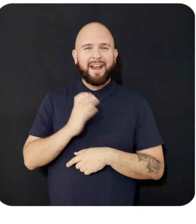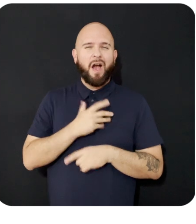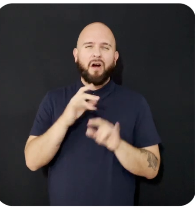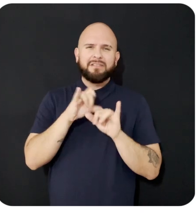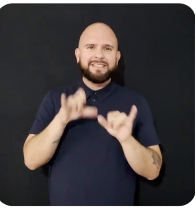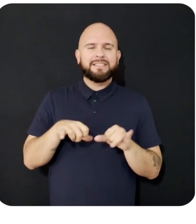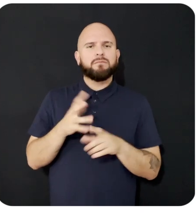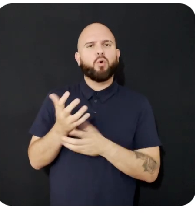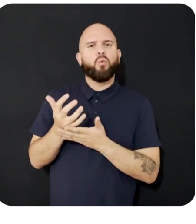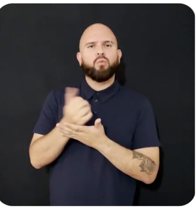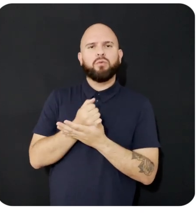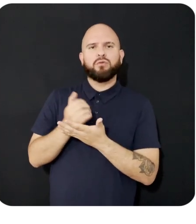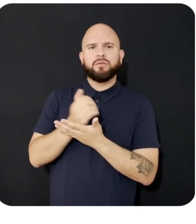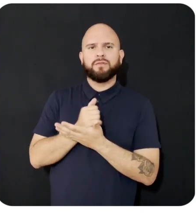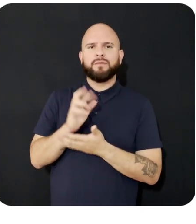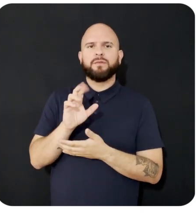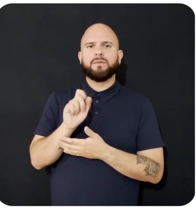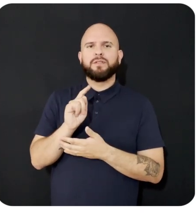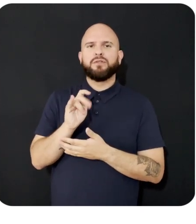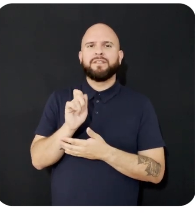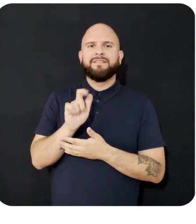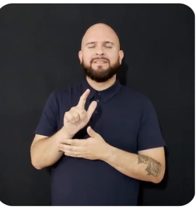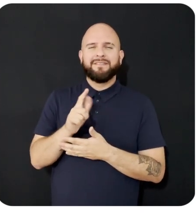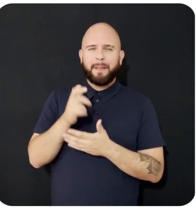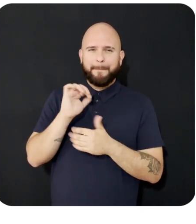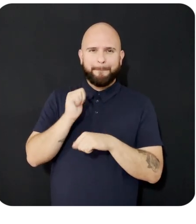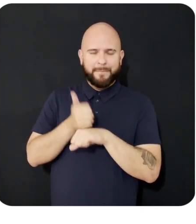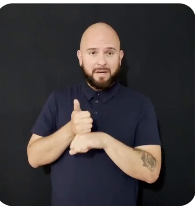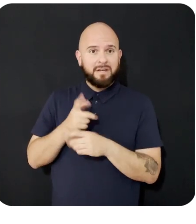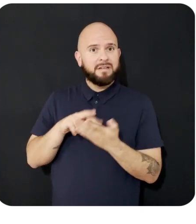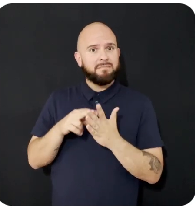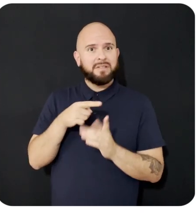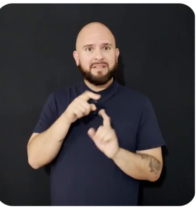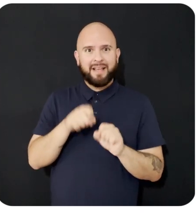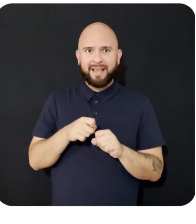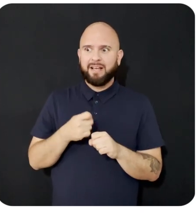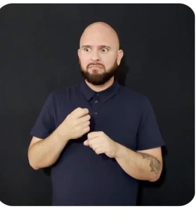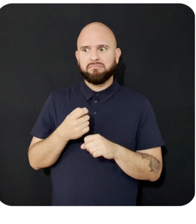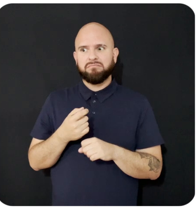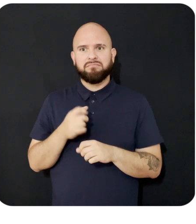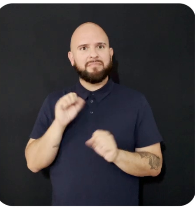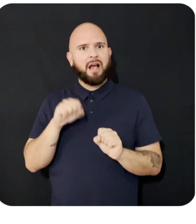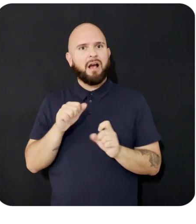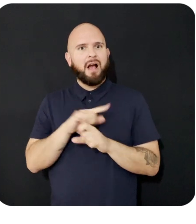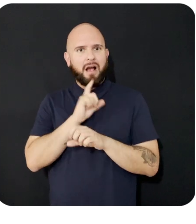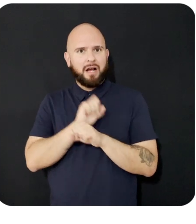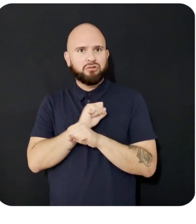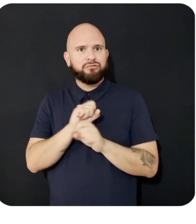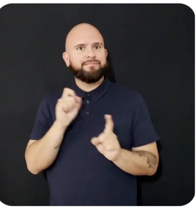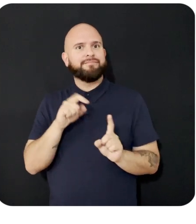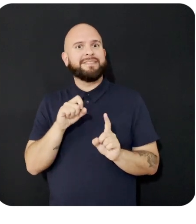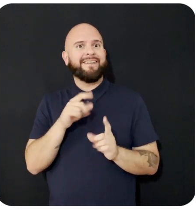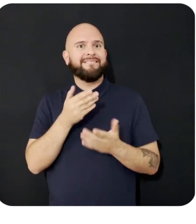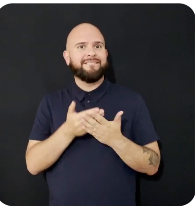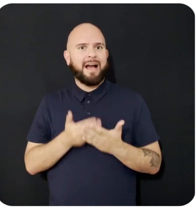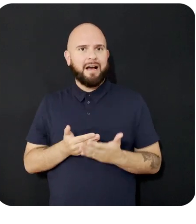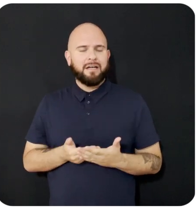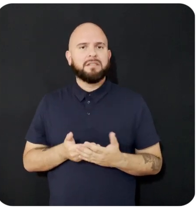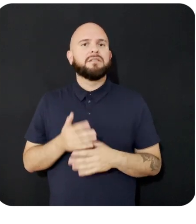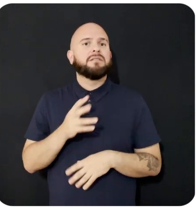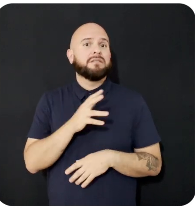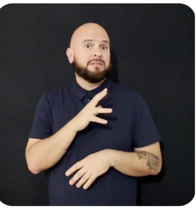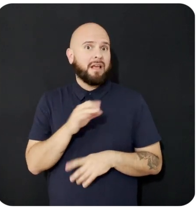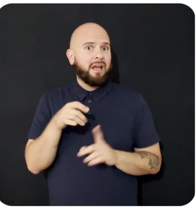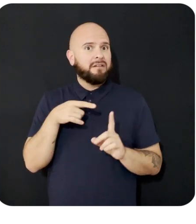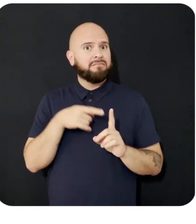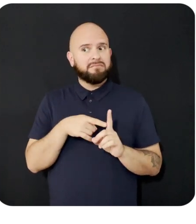creators can also add custom facts and correct sample conversation turns with their creator AI to augment